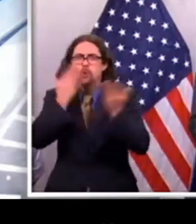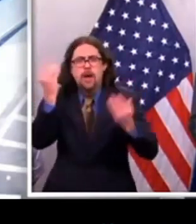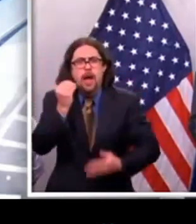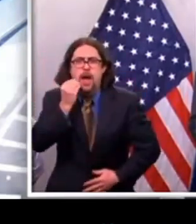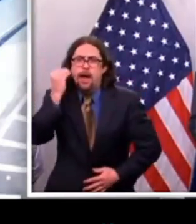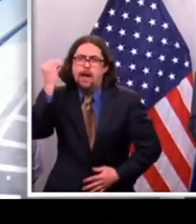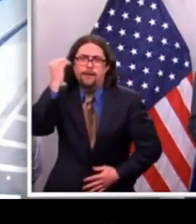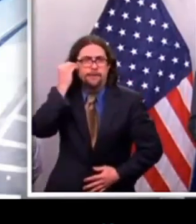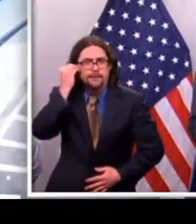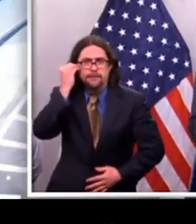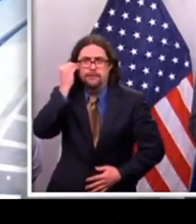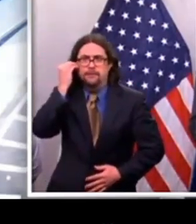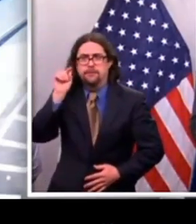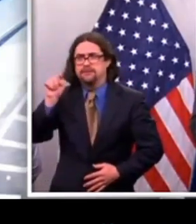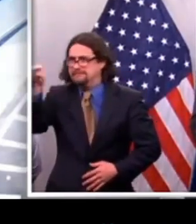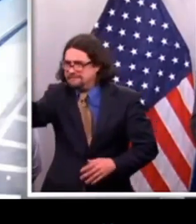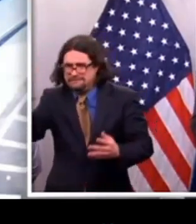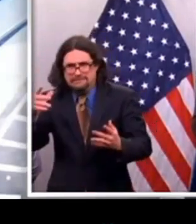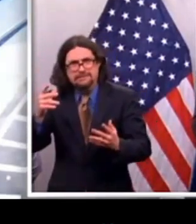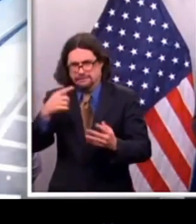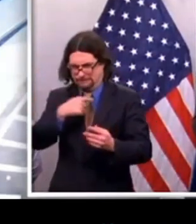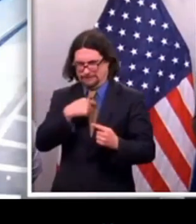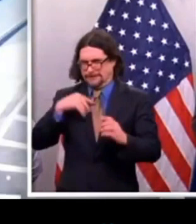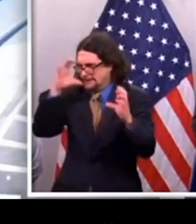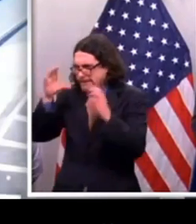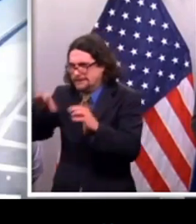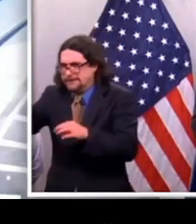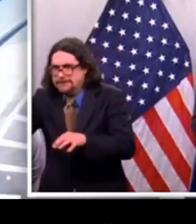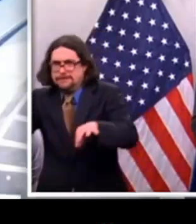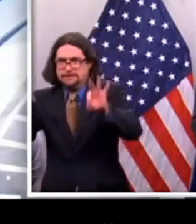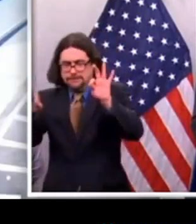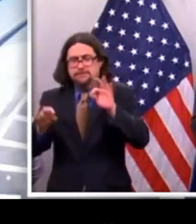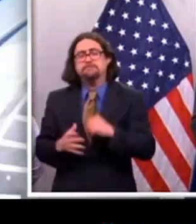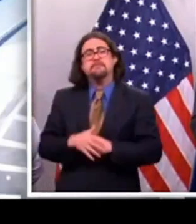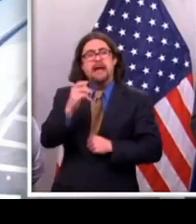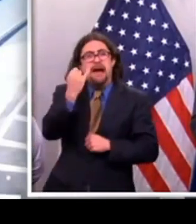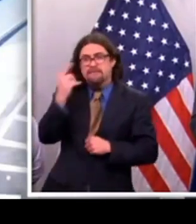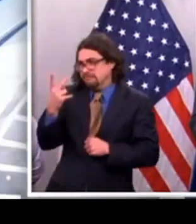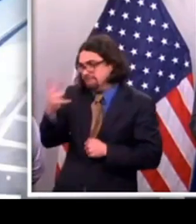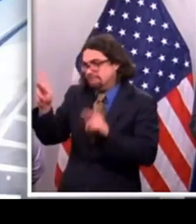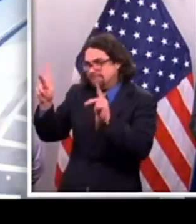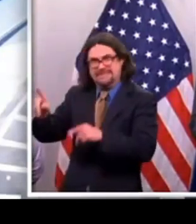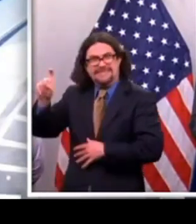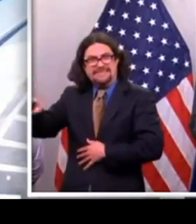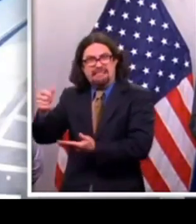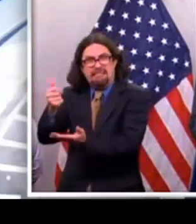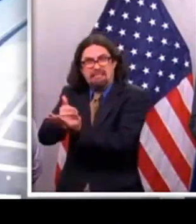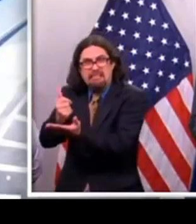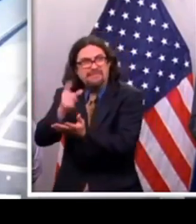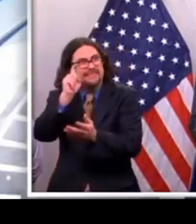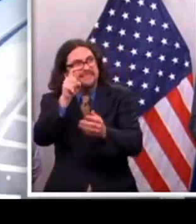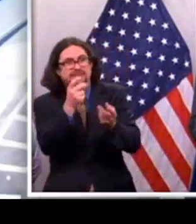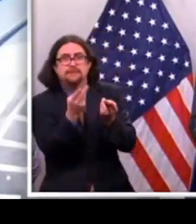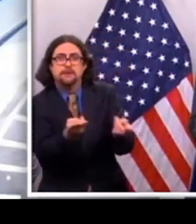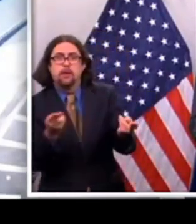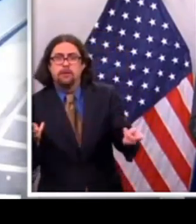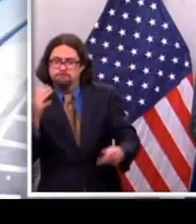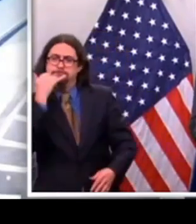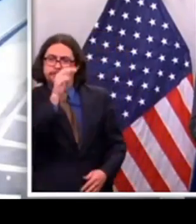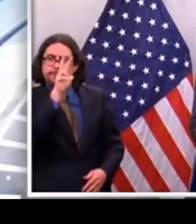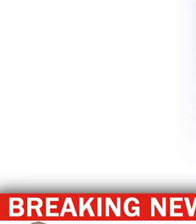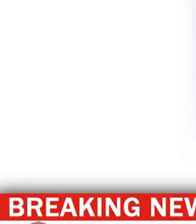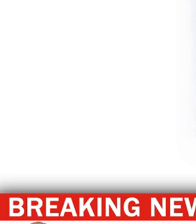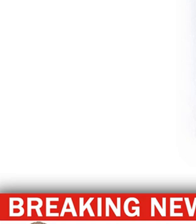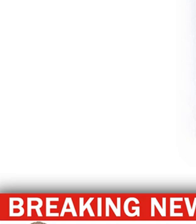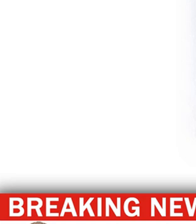it's an immediate, urgent danger, again, if it's life-threatening, call 911. If it's a typical situation, it's life-threatening,